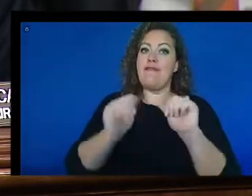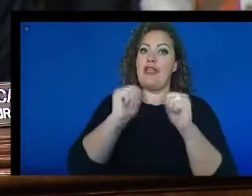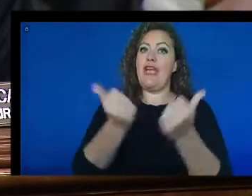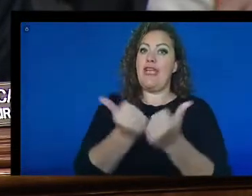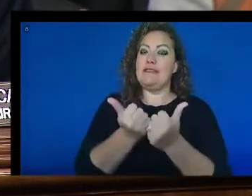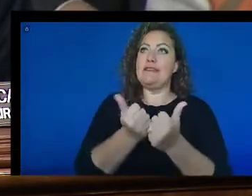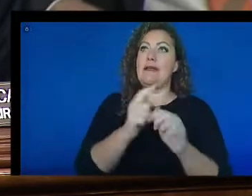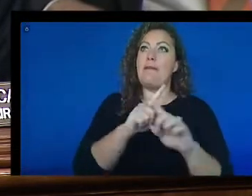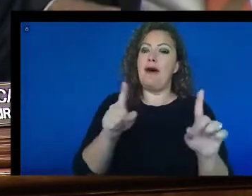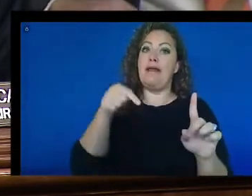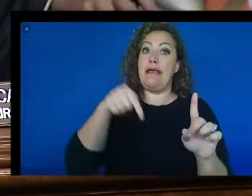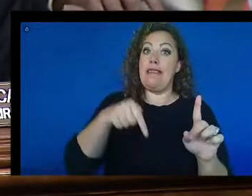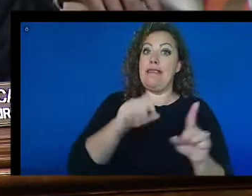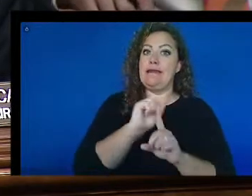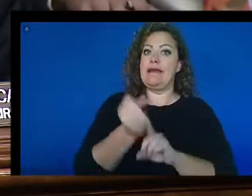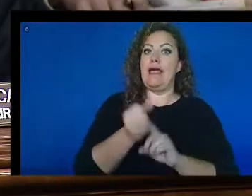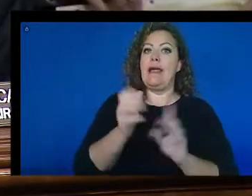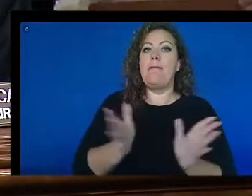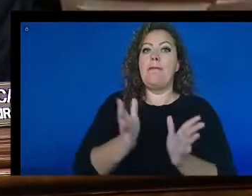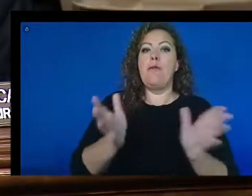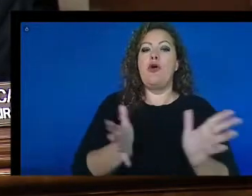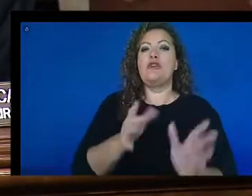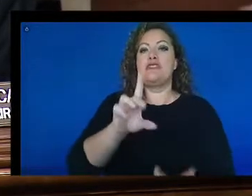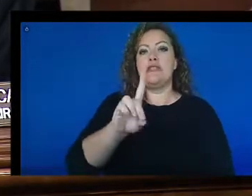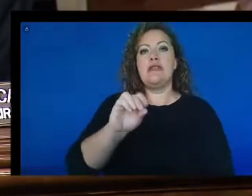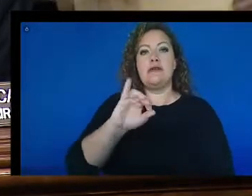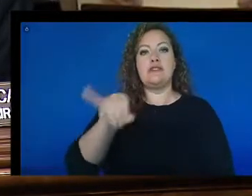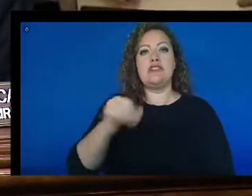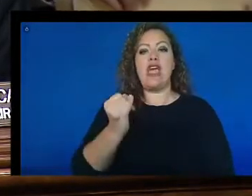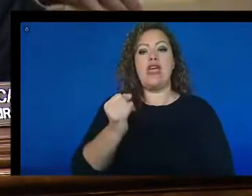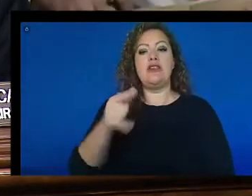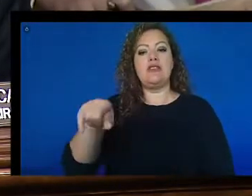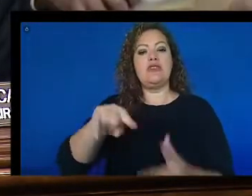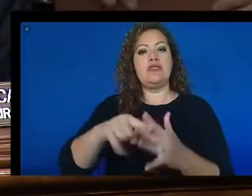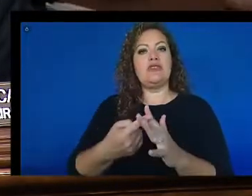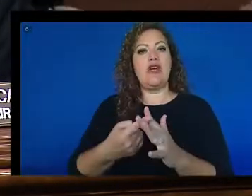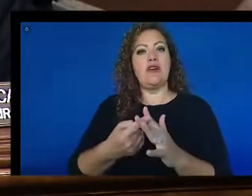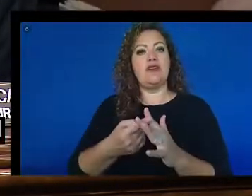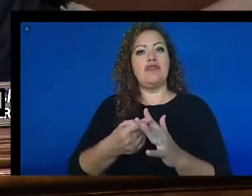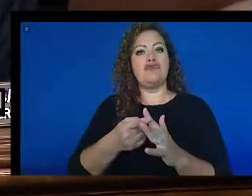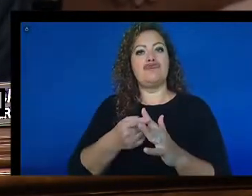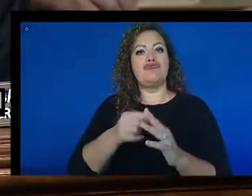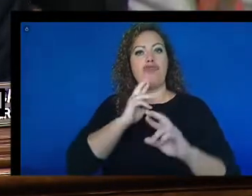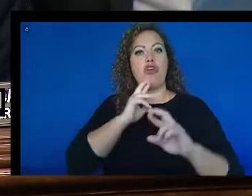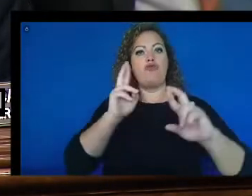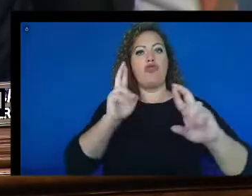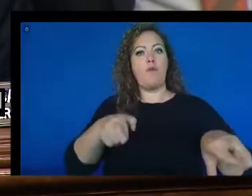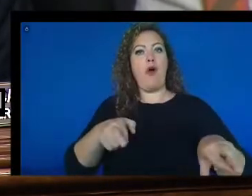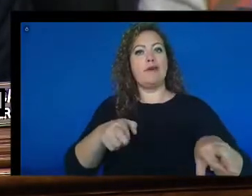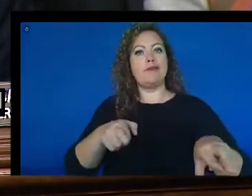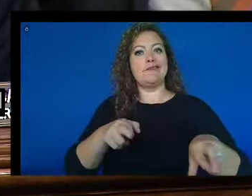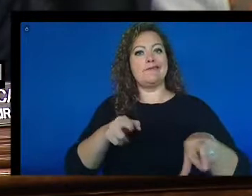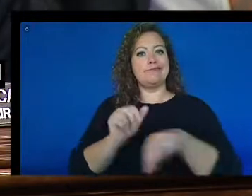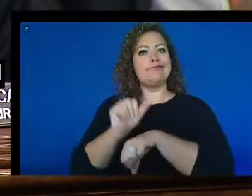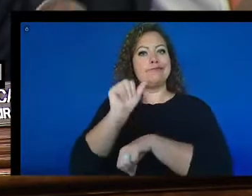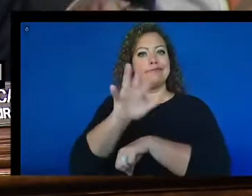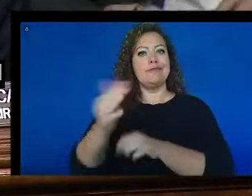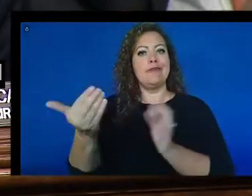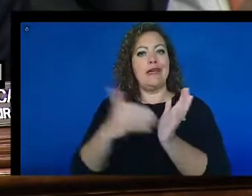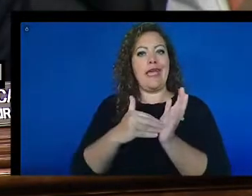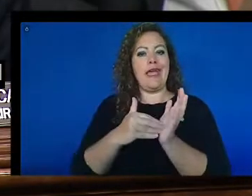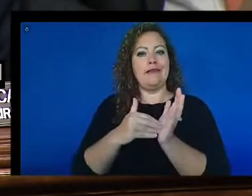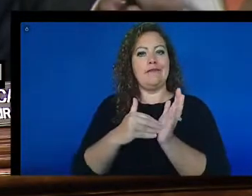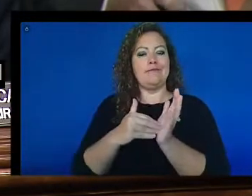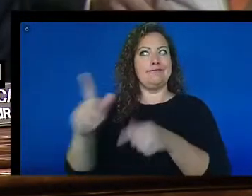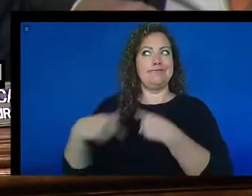push the Department of Justice to begin to issue those reports again after such a long period of time of not